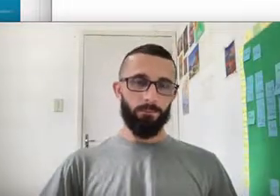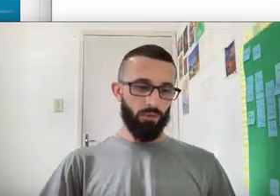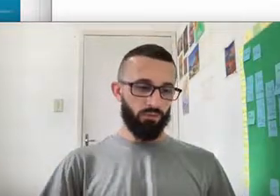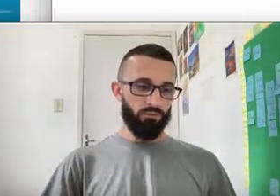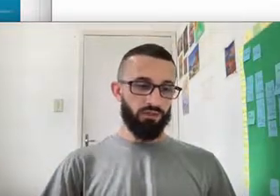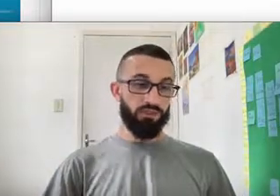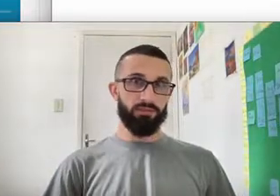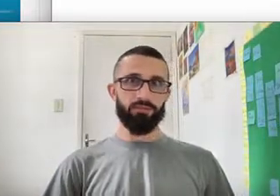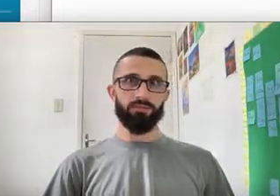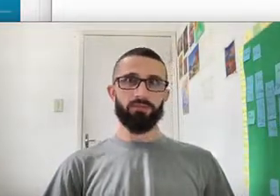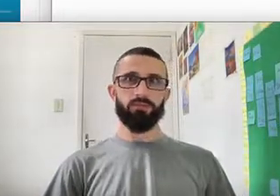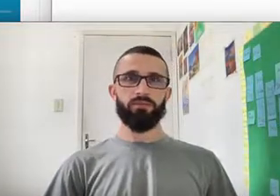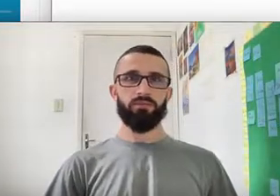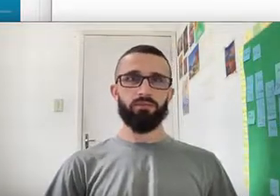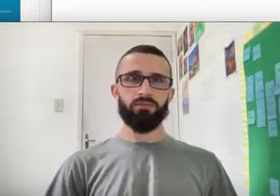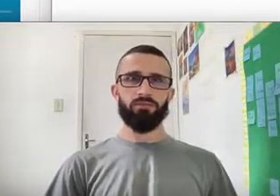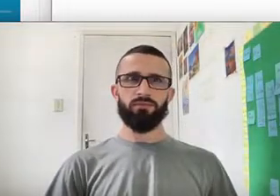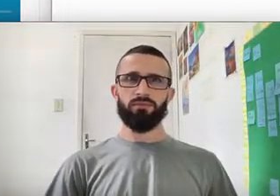Ouvi-la